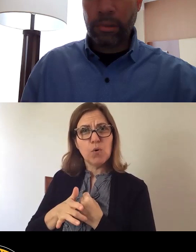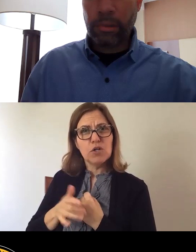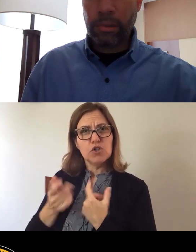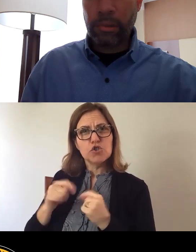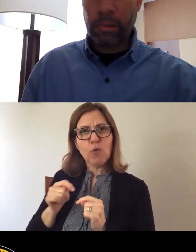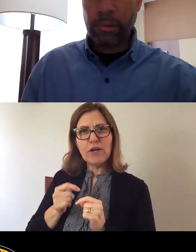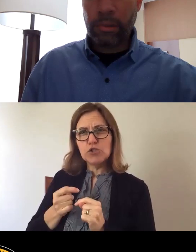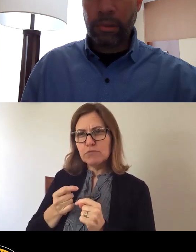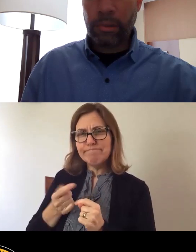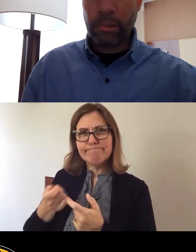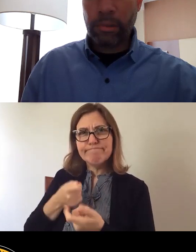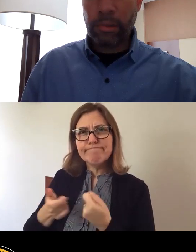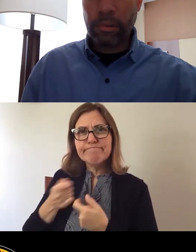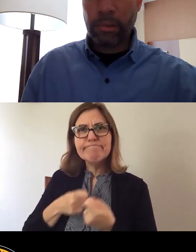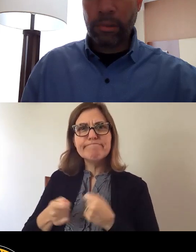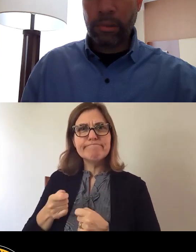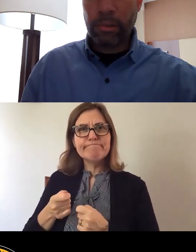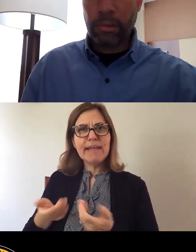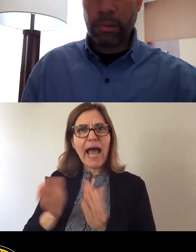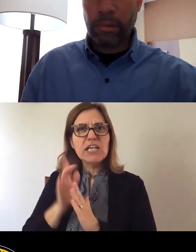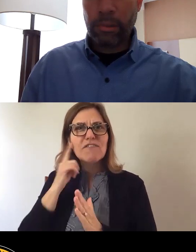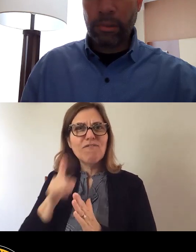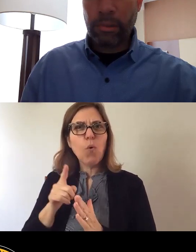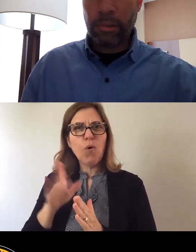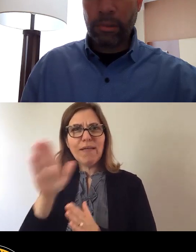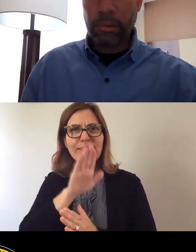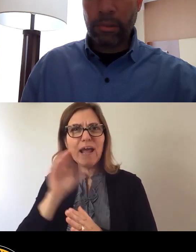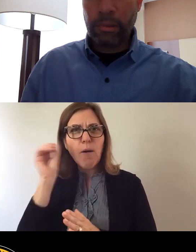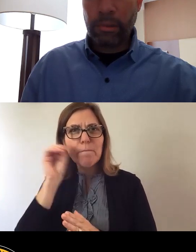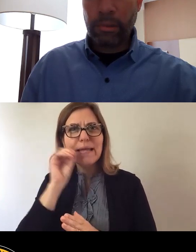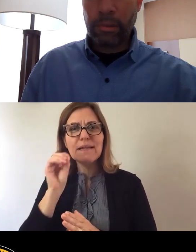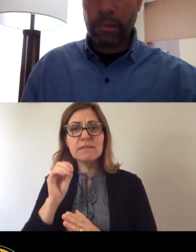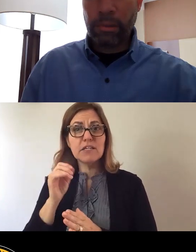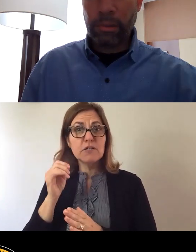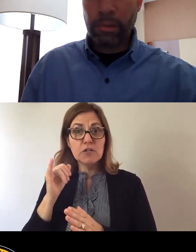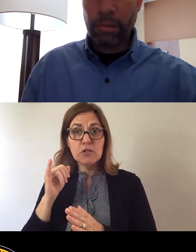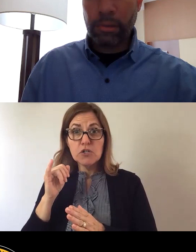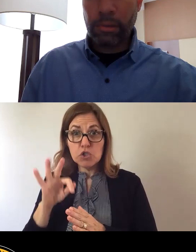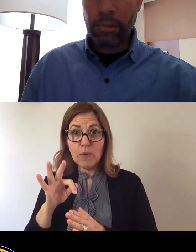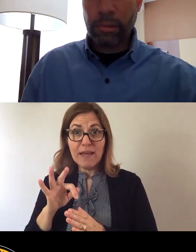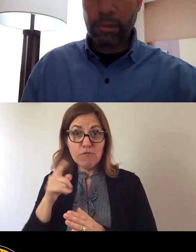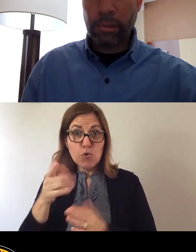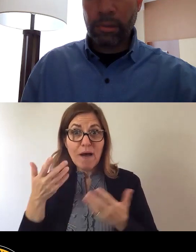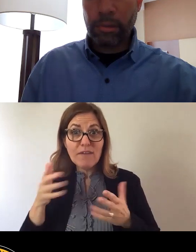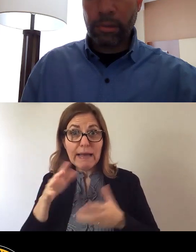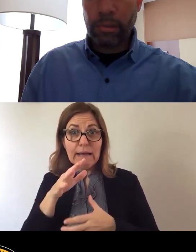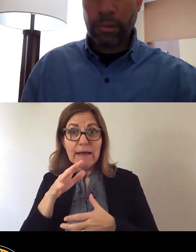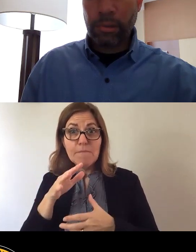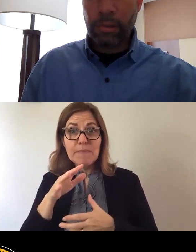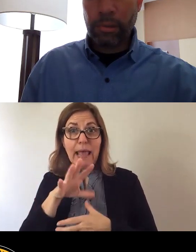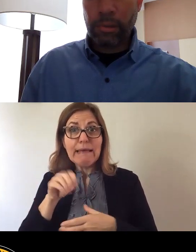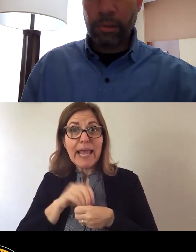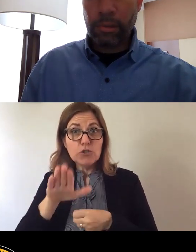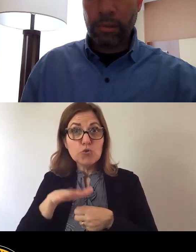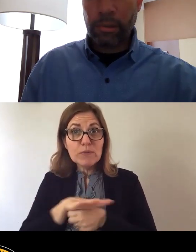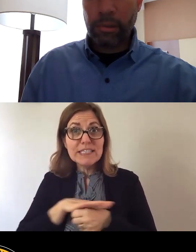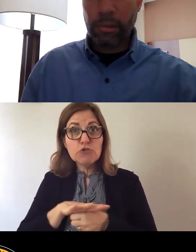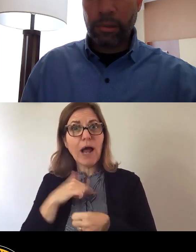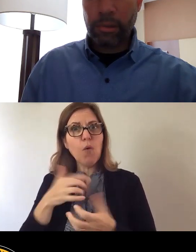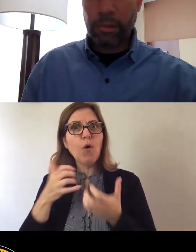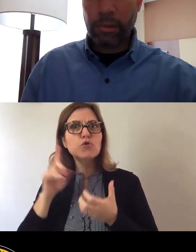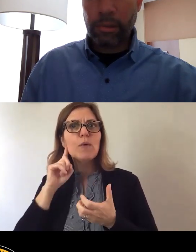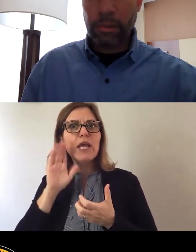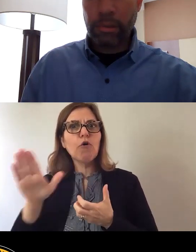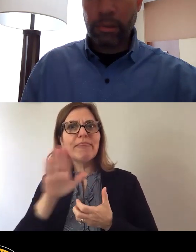should be reason enough right there. And if you have engaged your district, I would like to hear some of the suggestions that they had. As